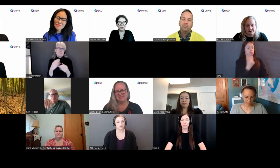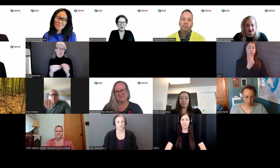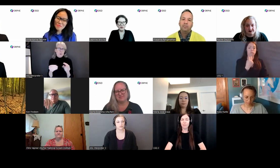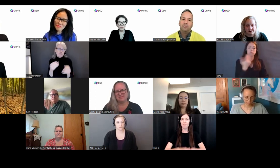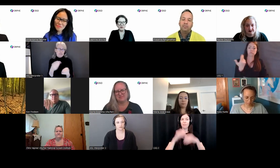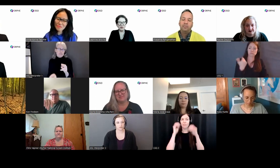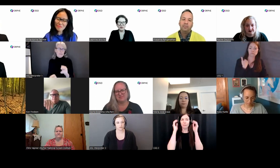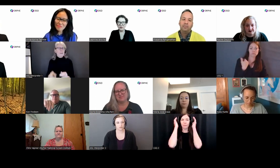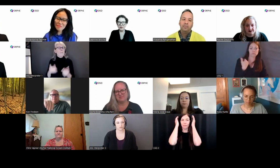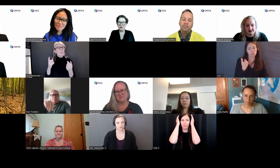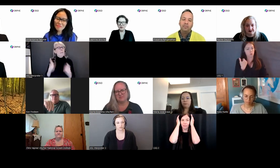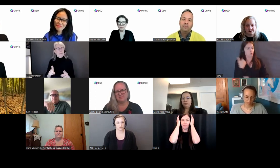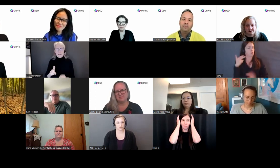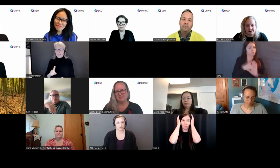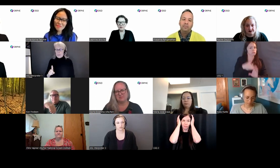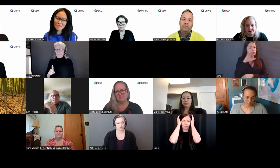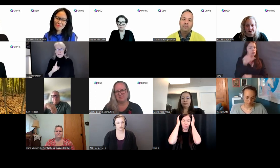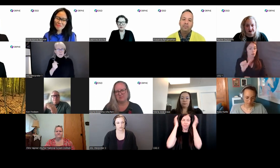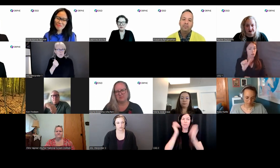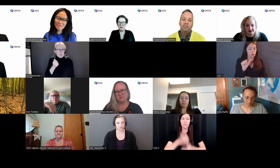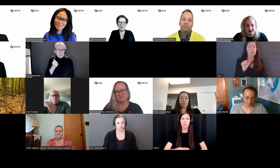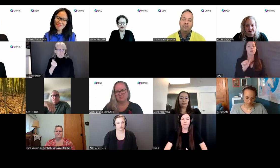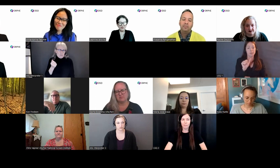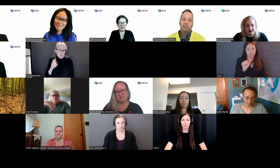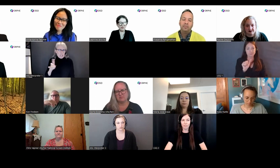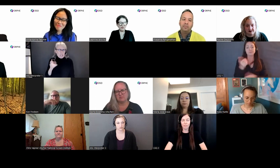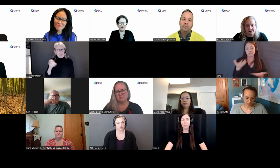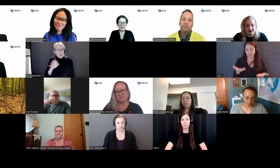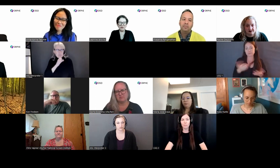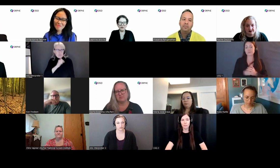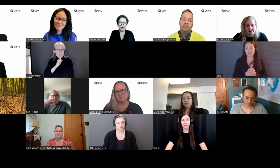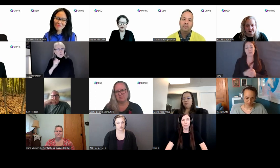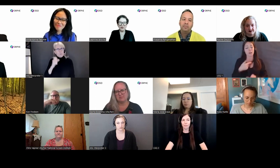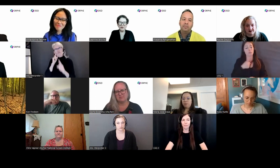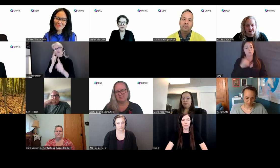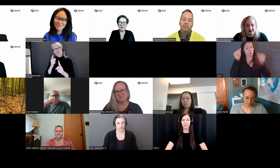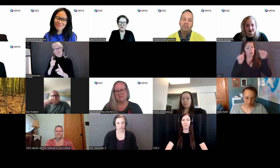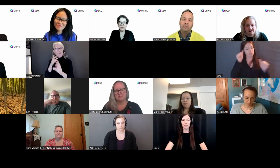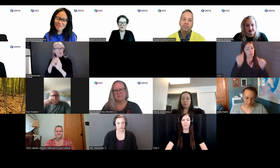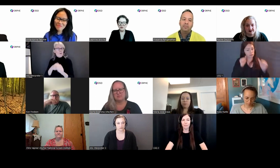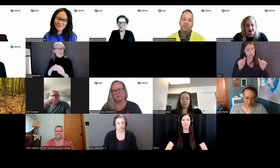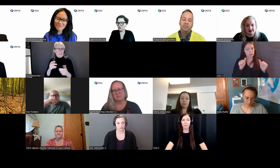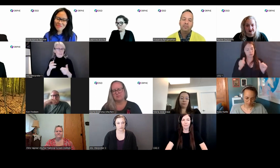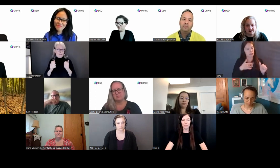goes that when I was in my late teens, I really wanted to be in the film industry. And being the